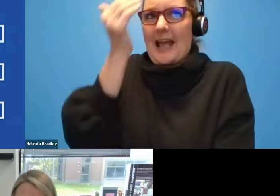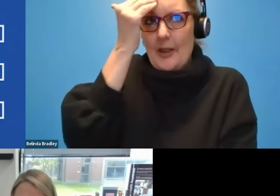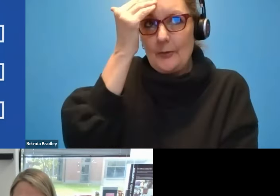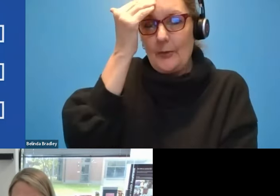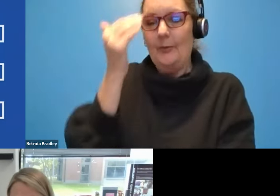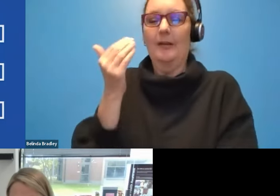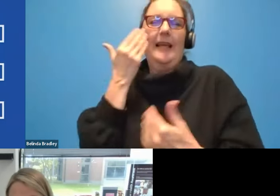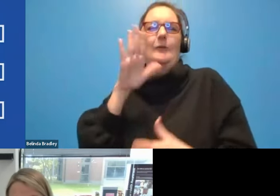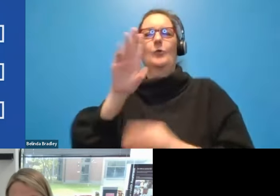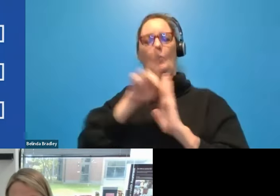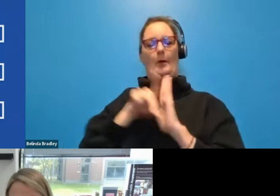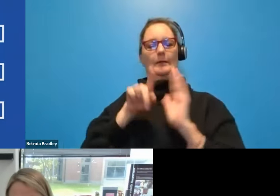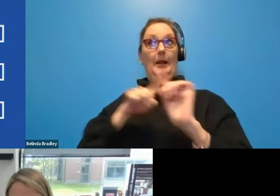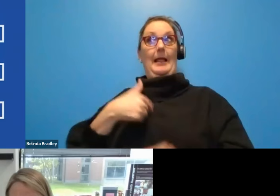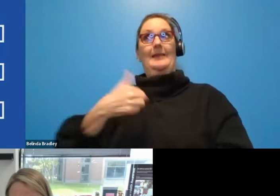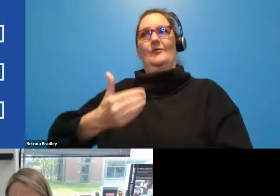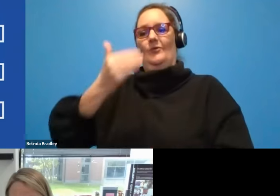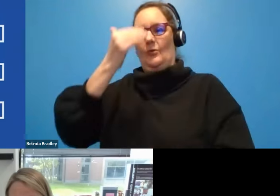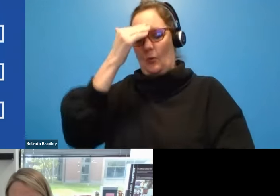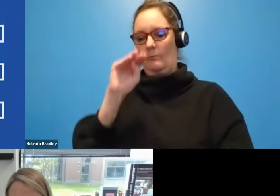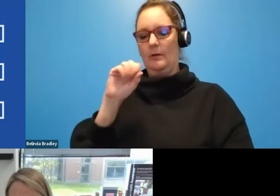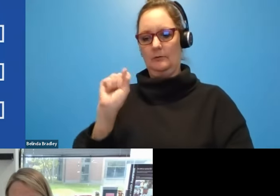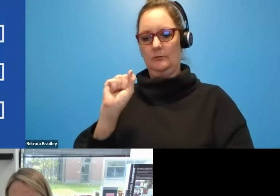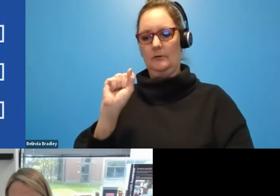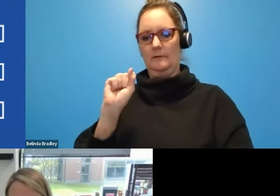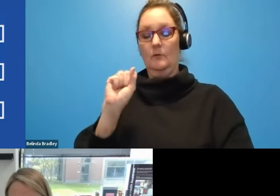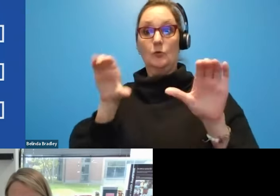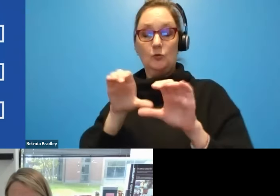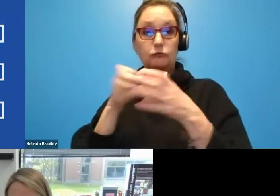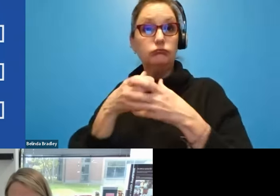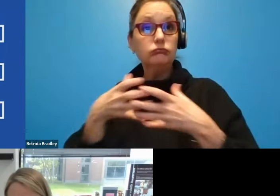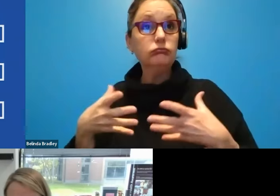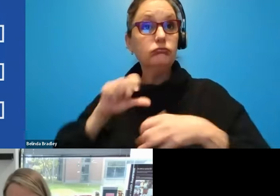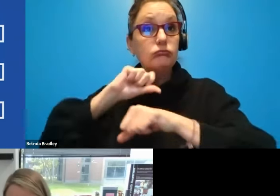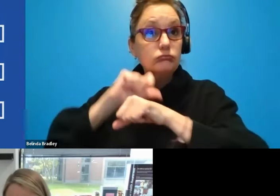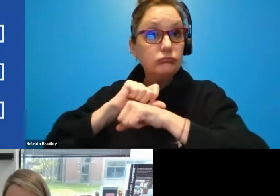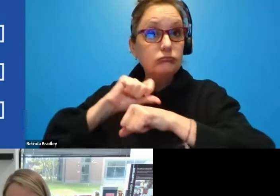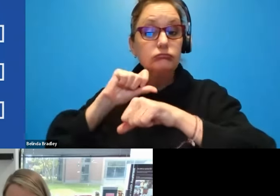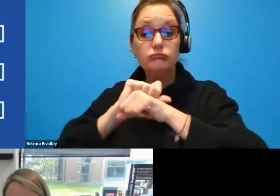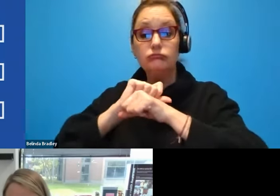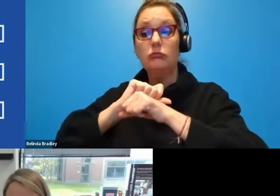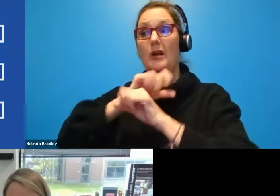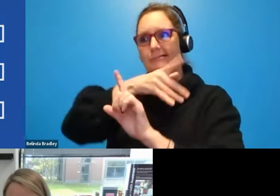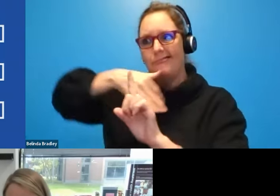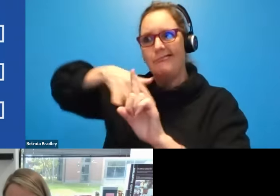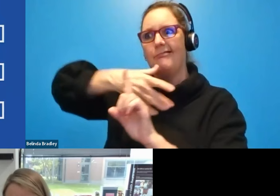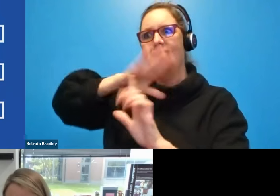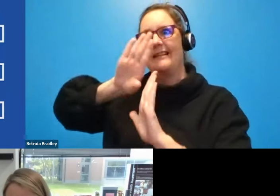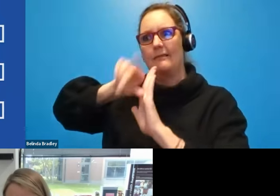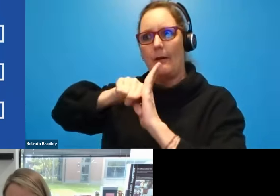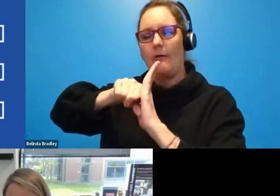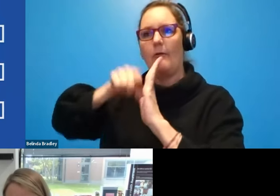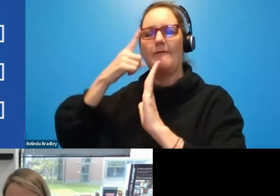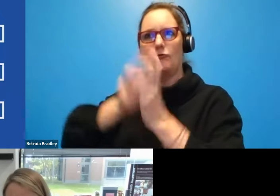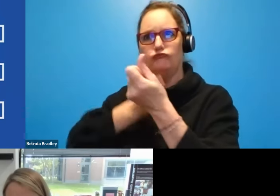your policies are, but I know firsthand. I that Microsoft is doing a lot of work behind the scenes for accessibility. And one of the